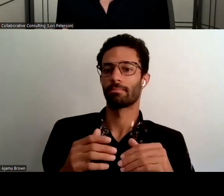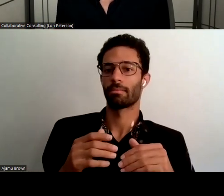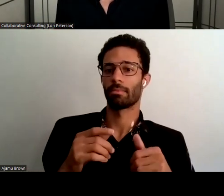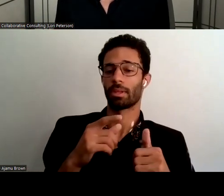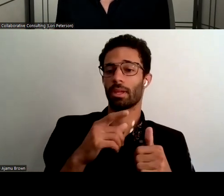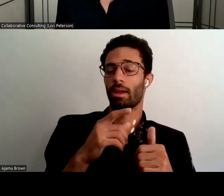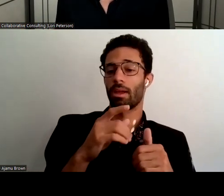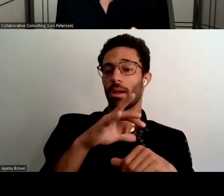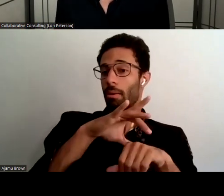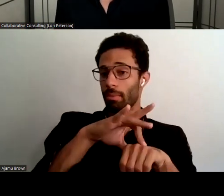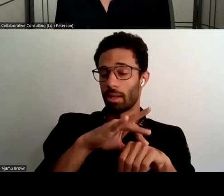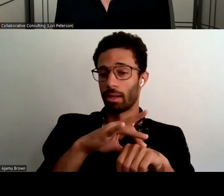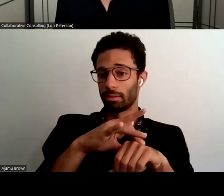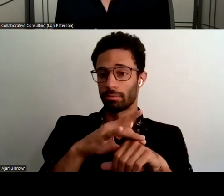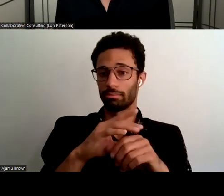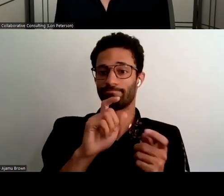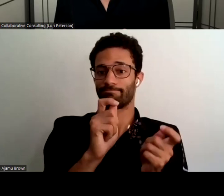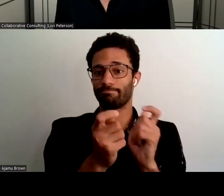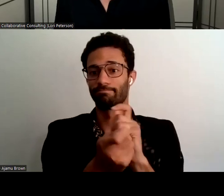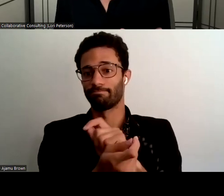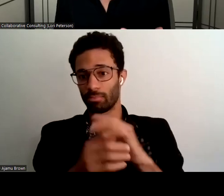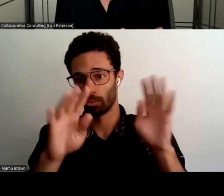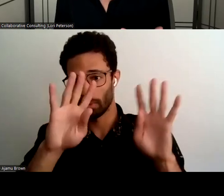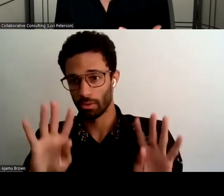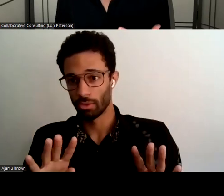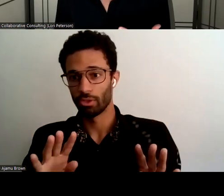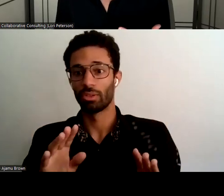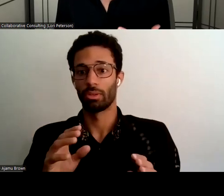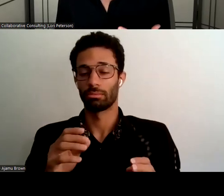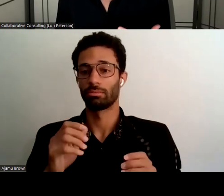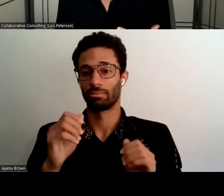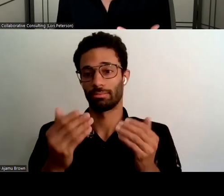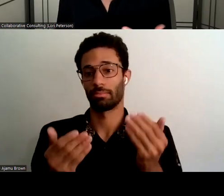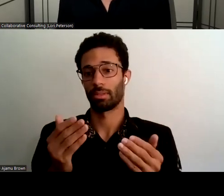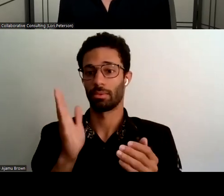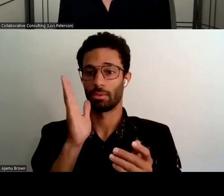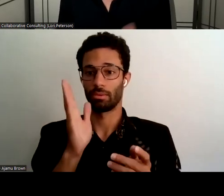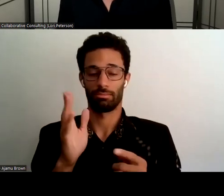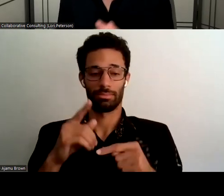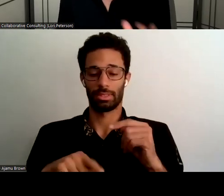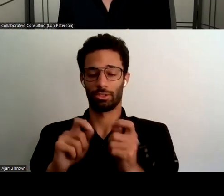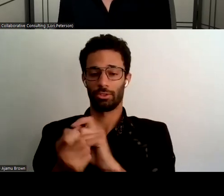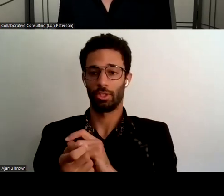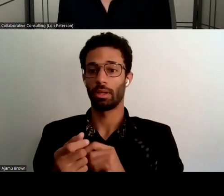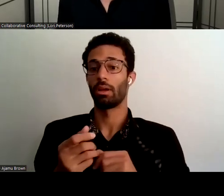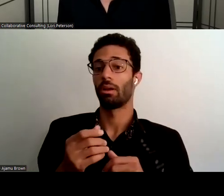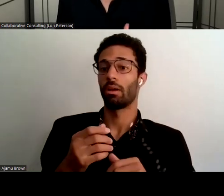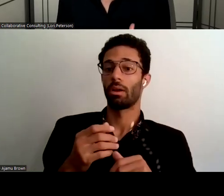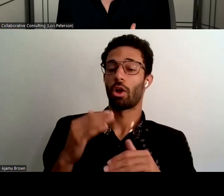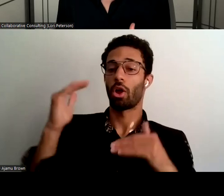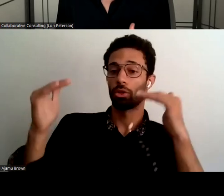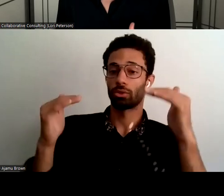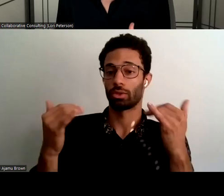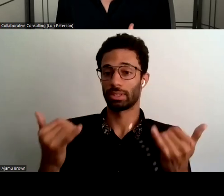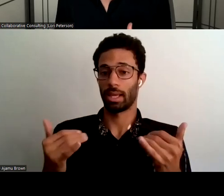irreversible tipping point um older adults are becoming homeless um at higher rates than any other age group